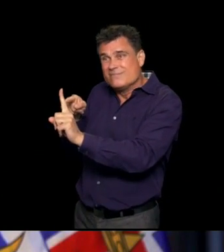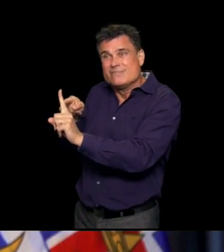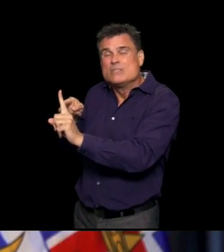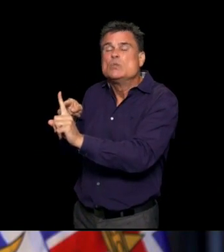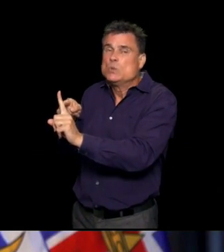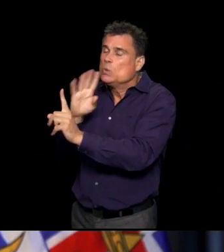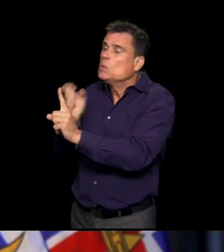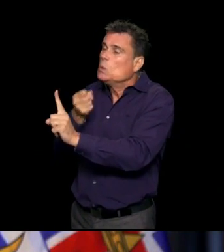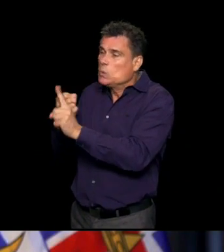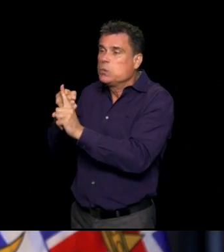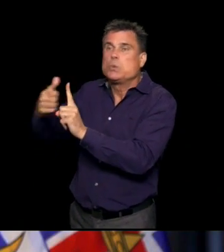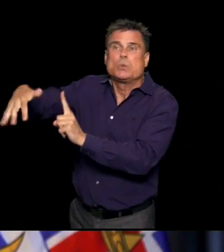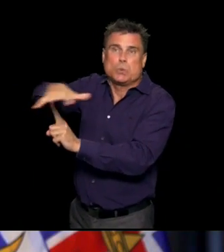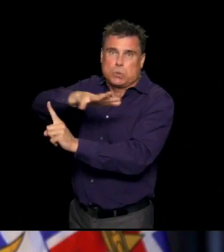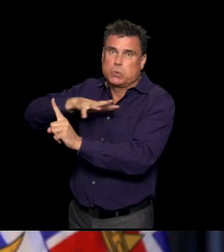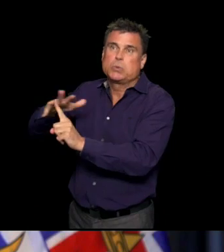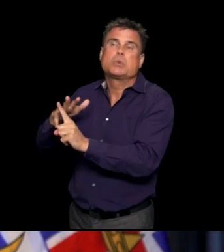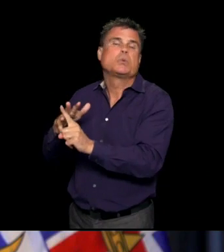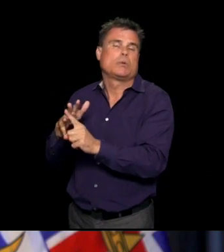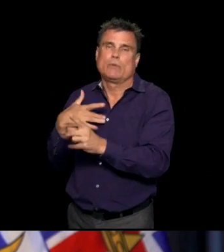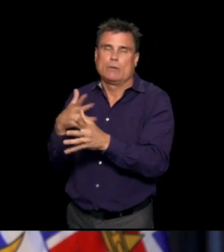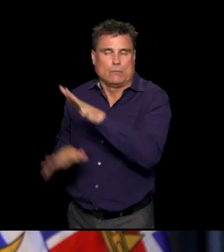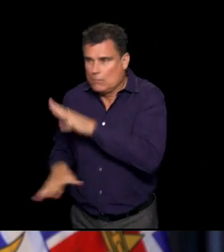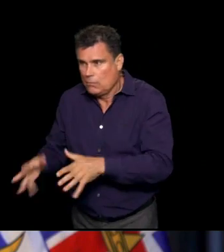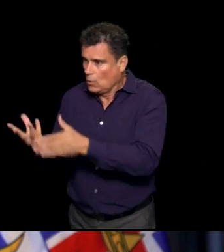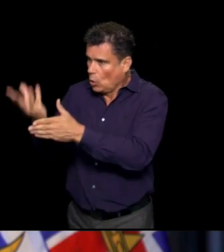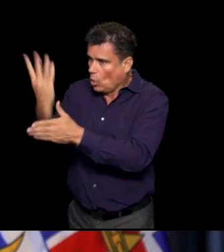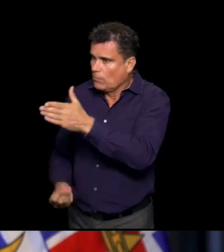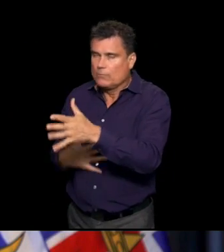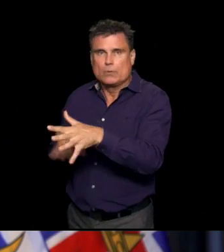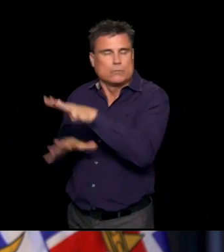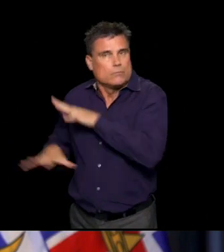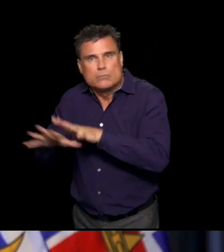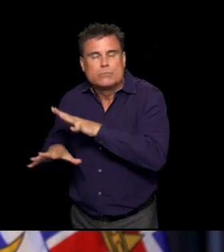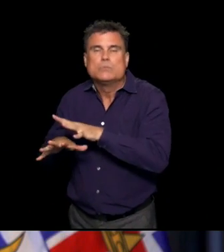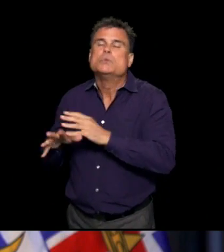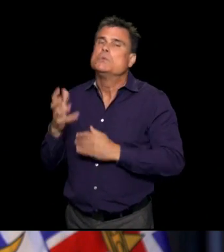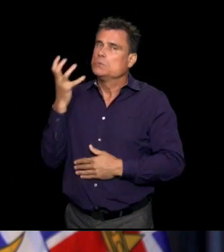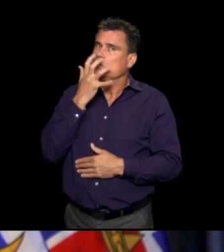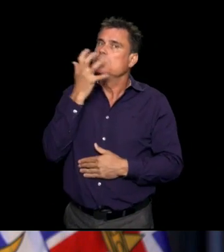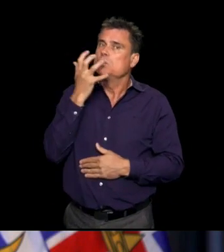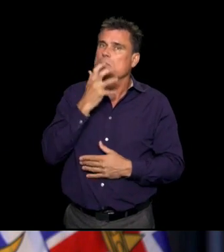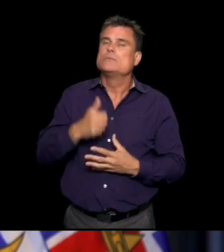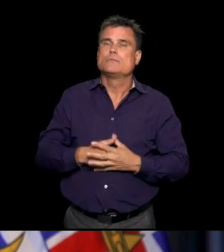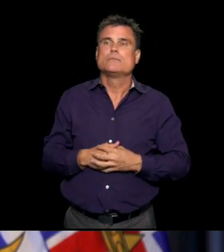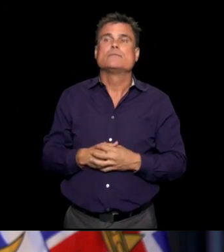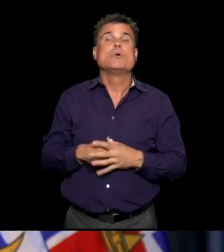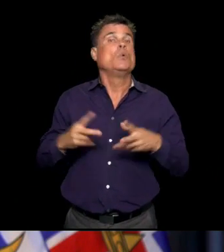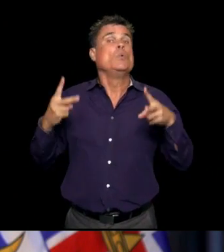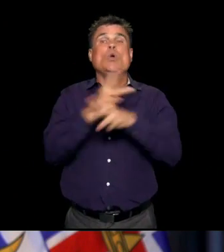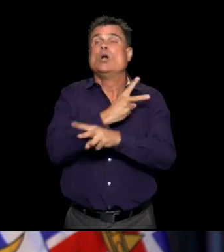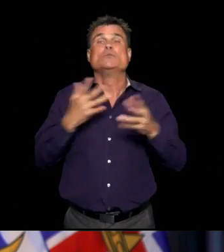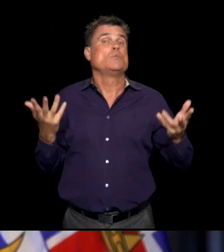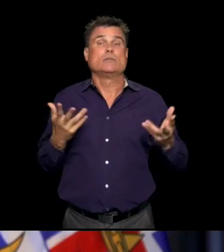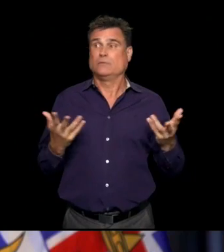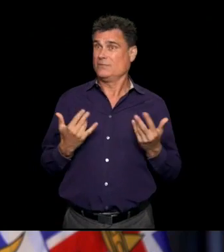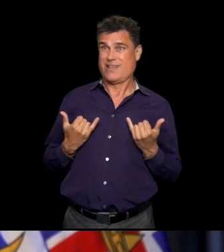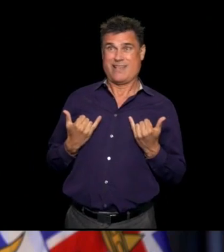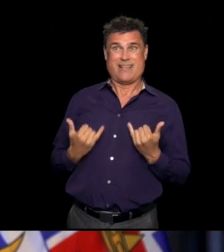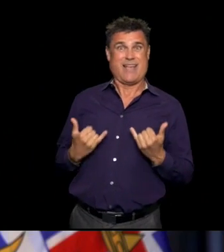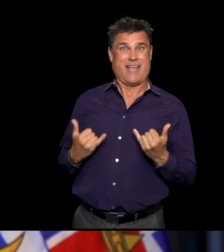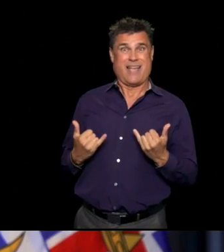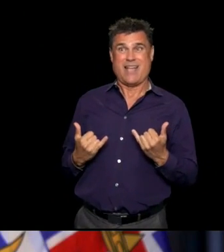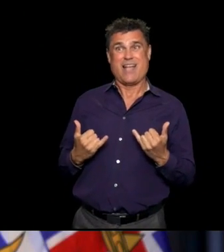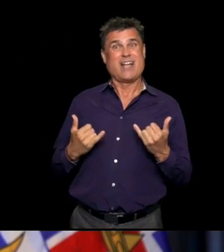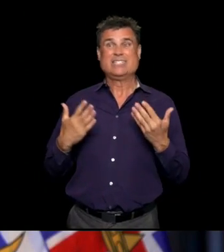significant and and remarkable and difficult loss at a time when our ability to